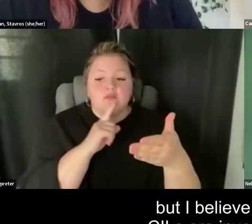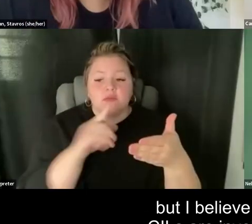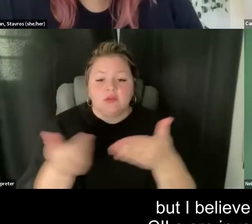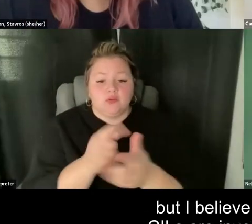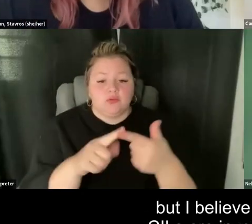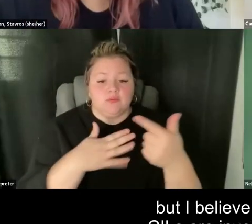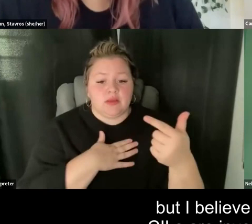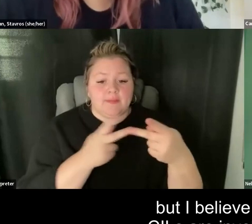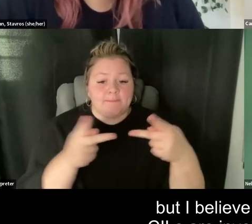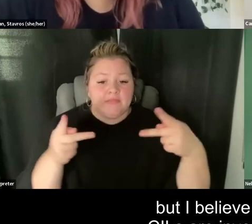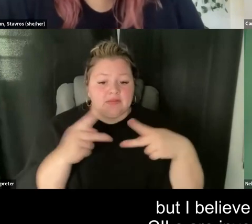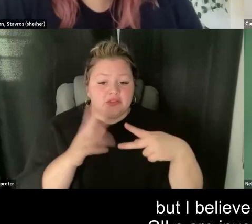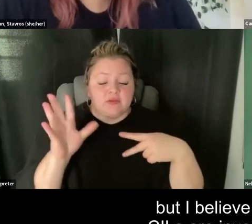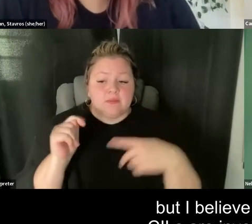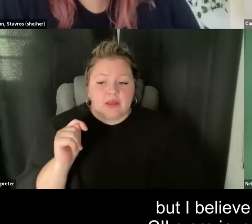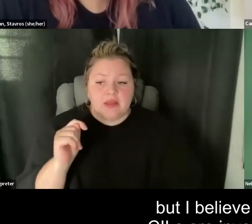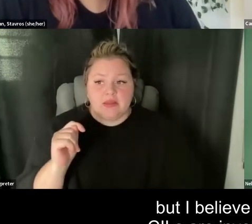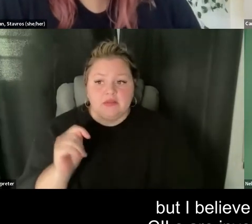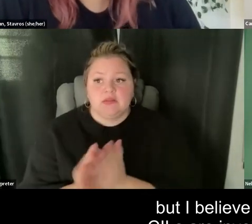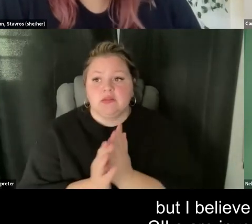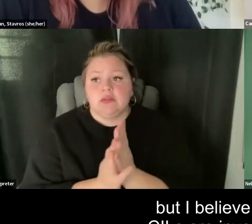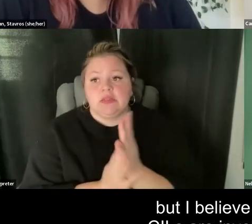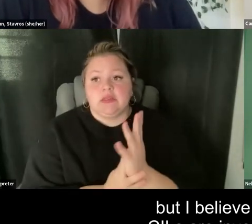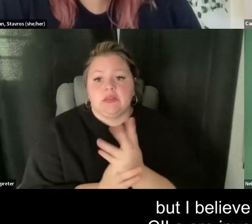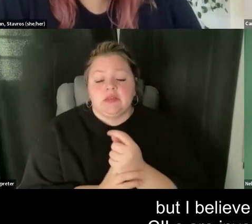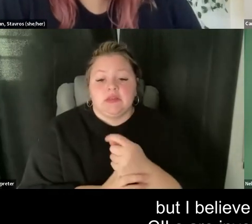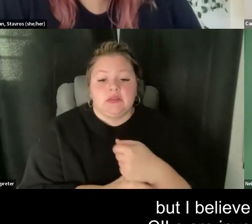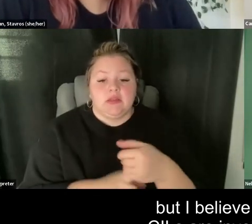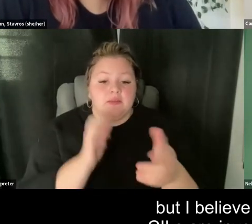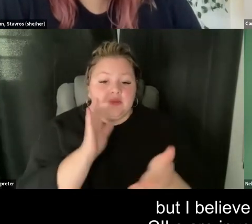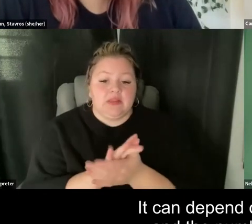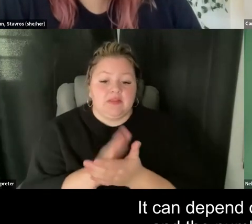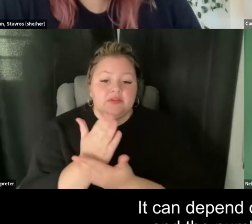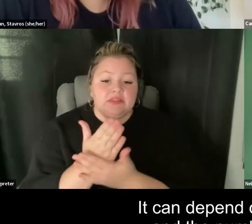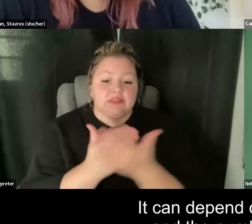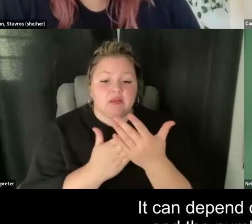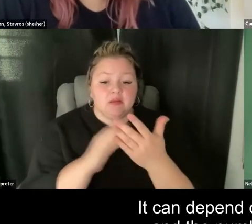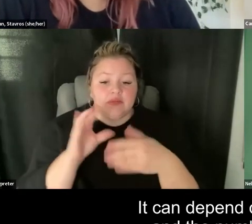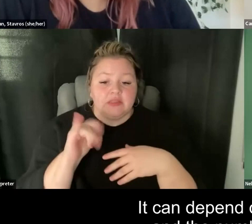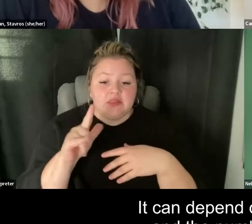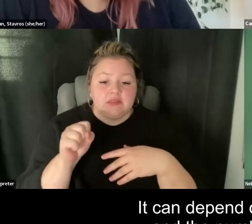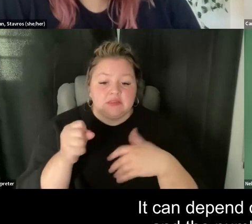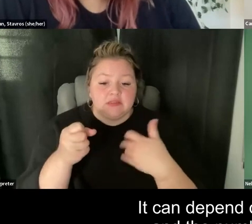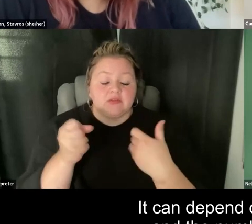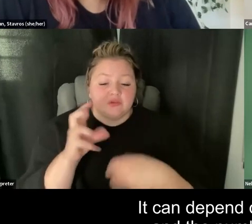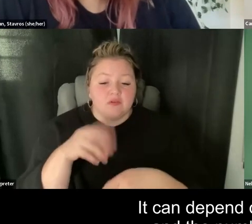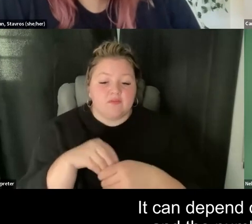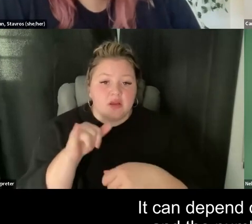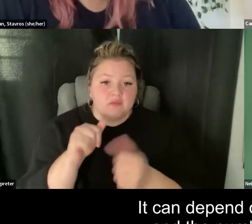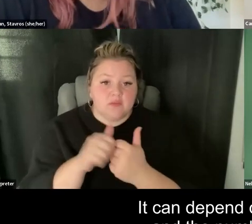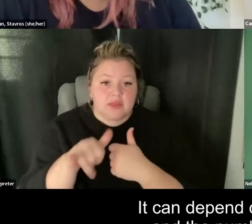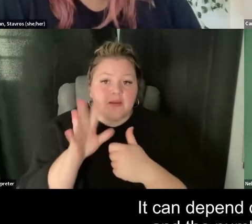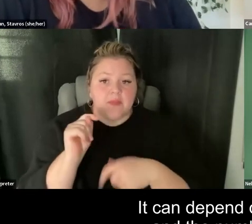but I believe that some sales are involved in that it can depend on resources